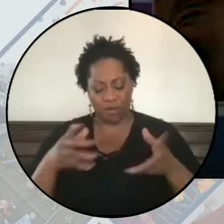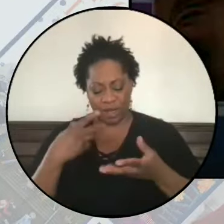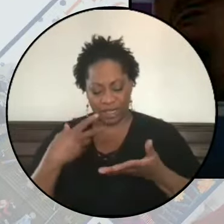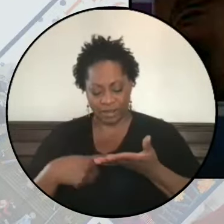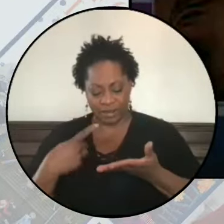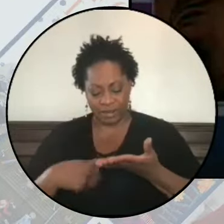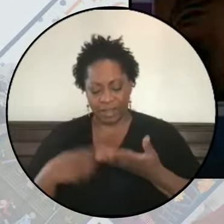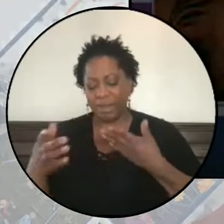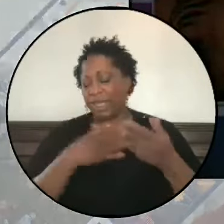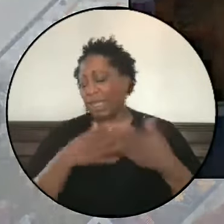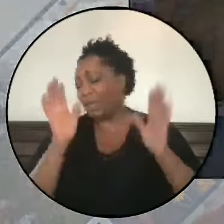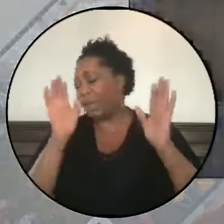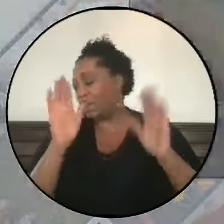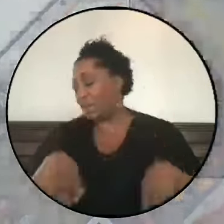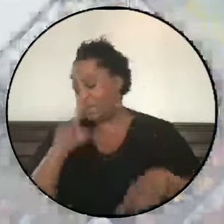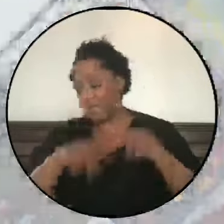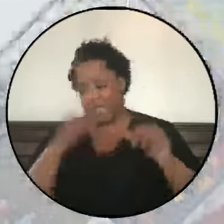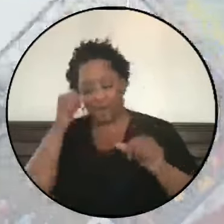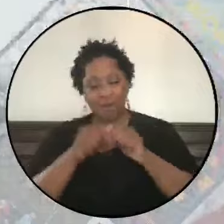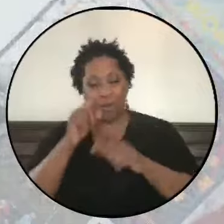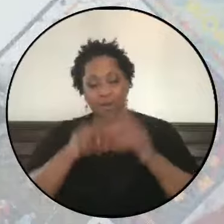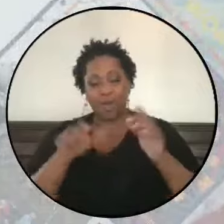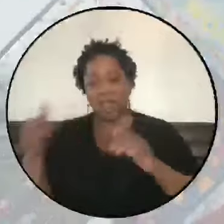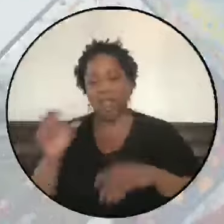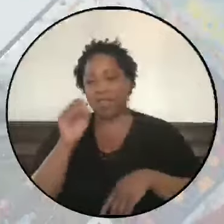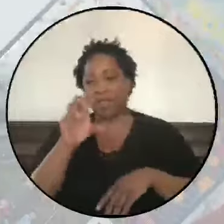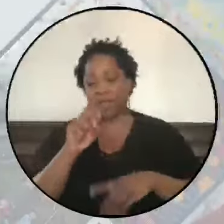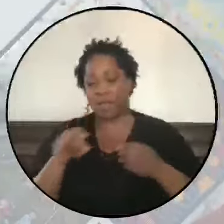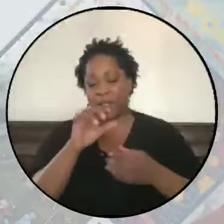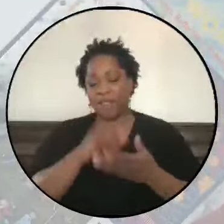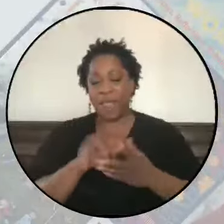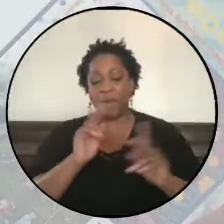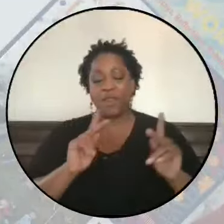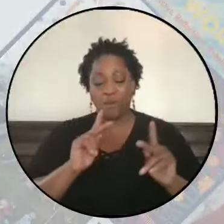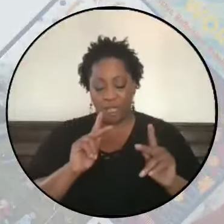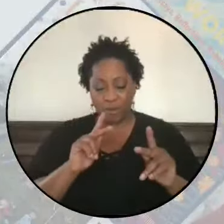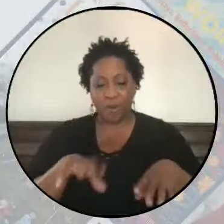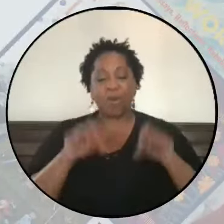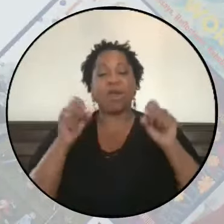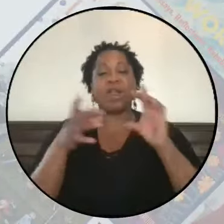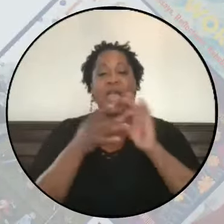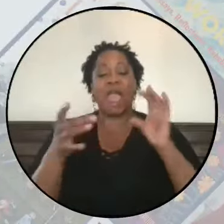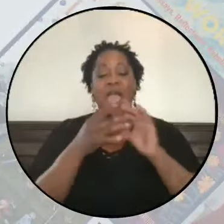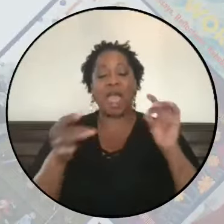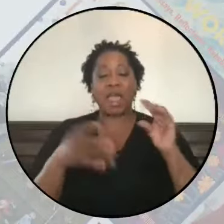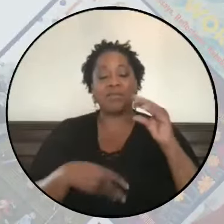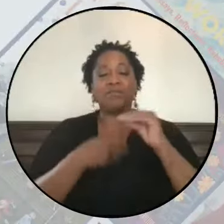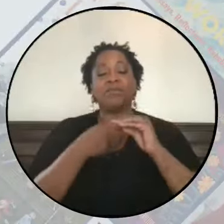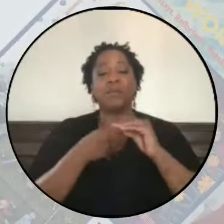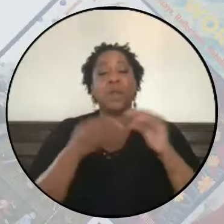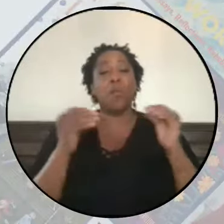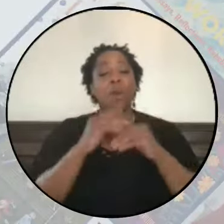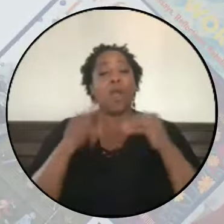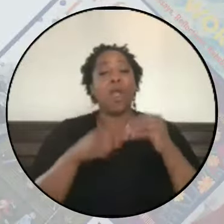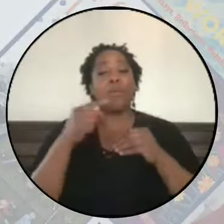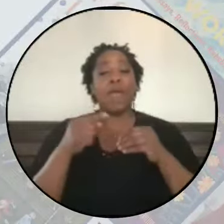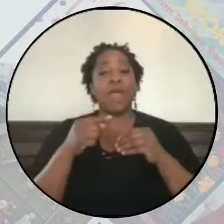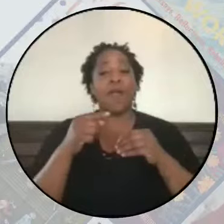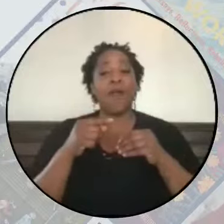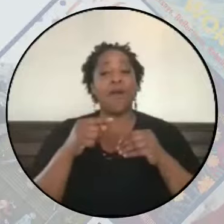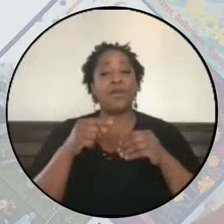anyway, I can't really remember what else I was going to say about that, but if other people want to say any more about the